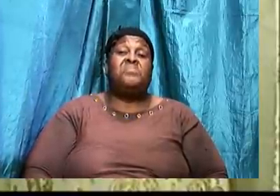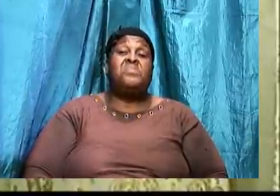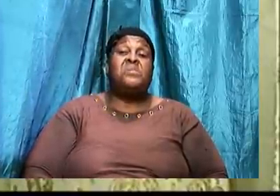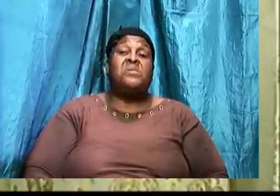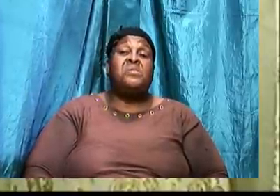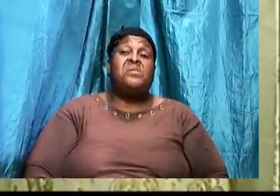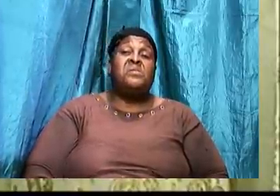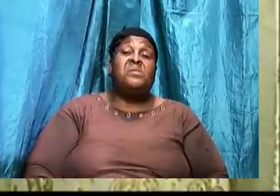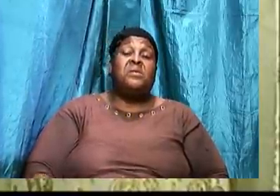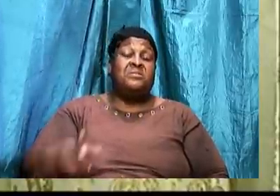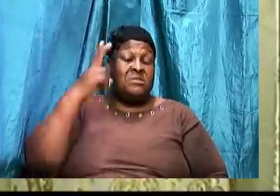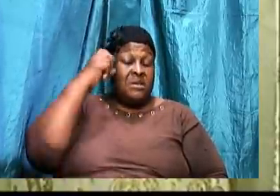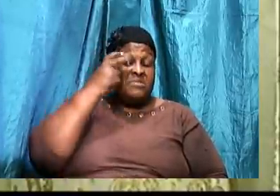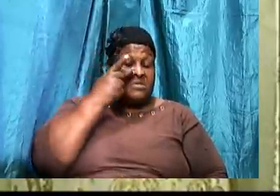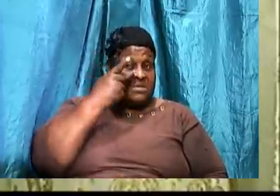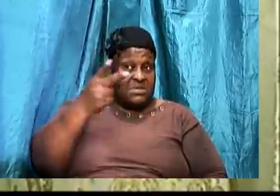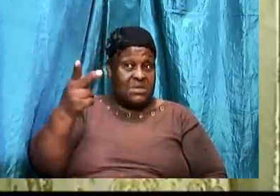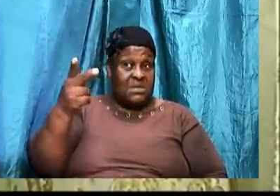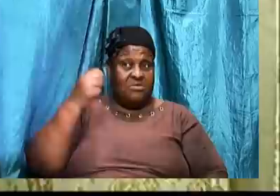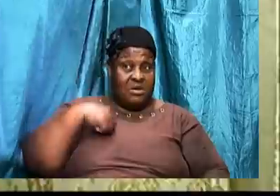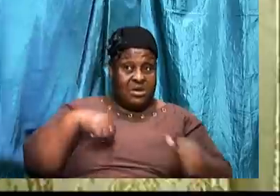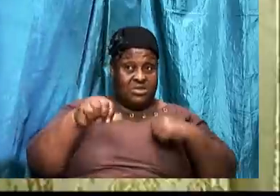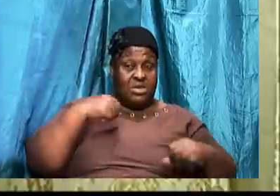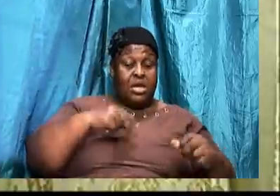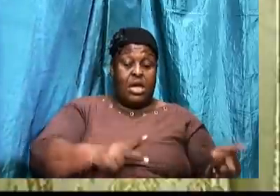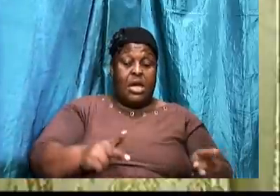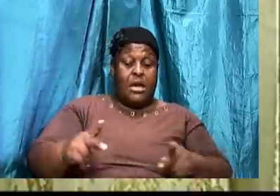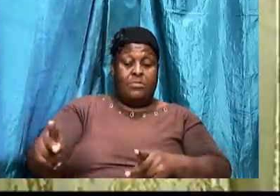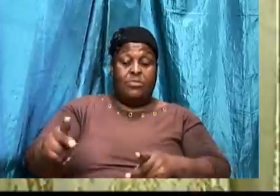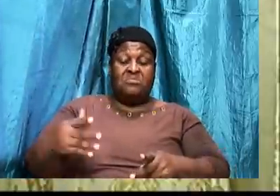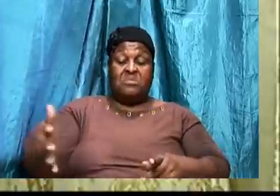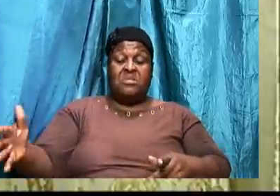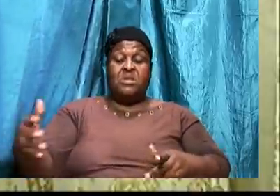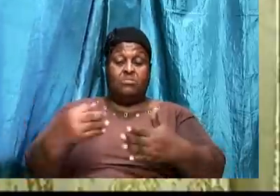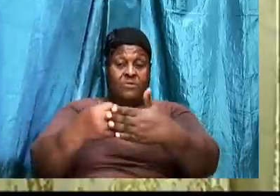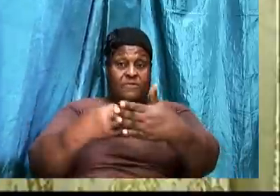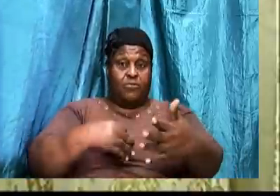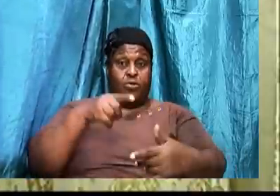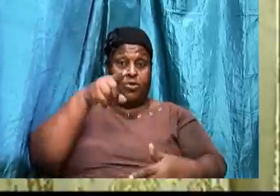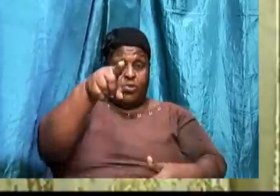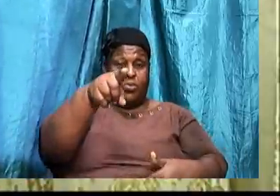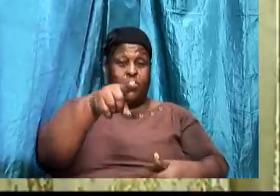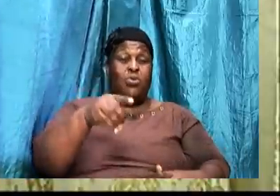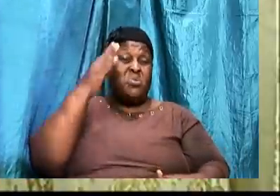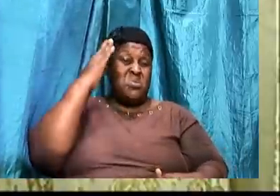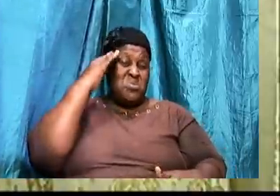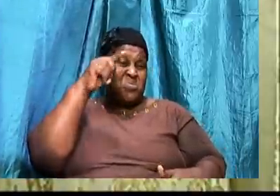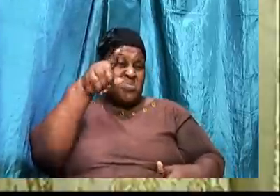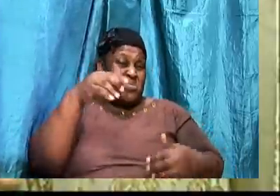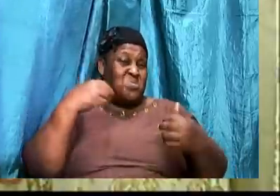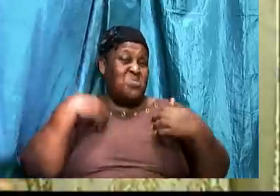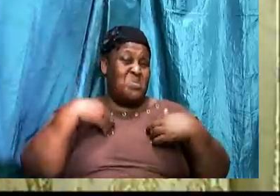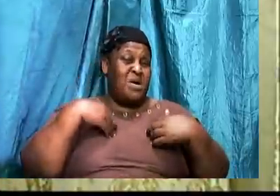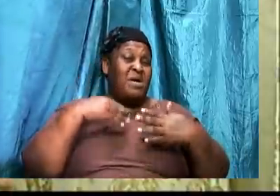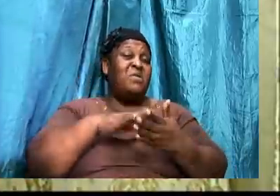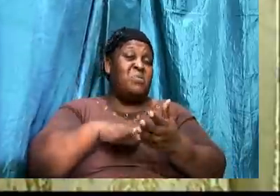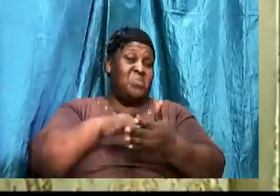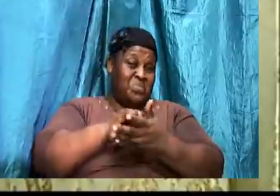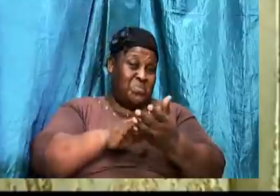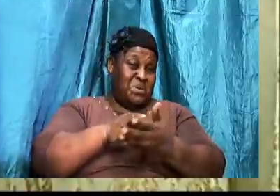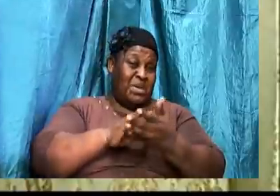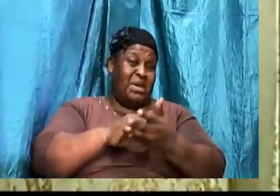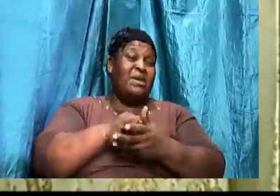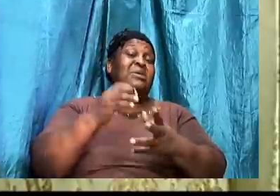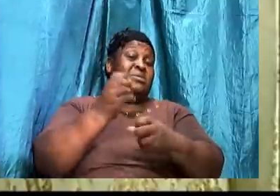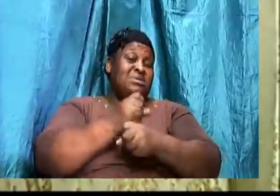And he sees your reaction. And he will put the thing in front of you. Know that you have a weakness. To taking things that